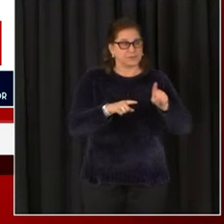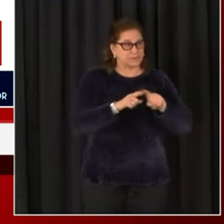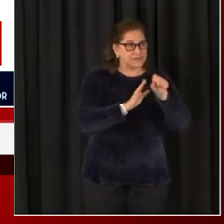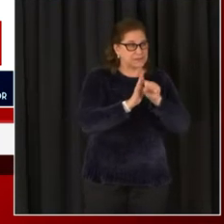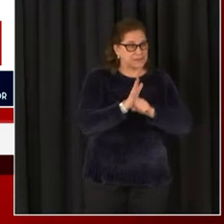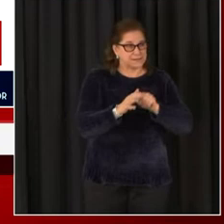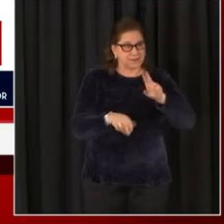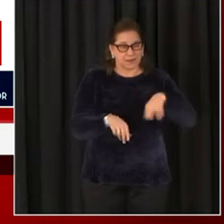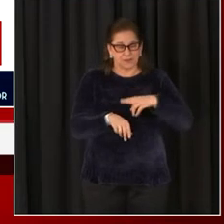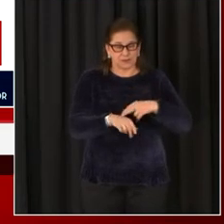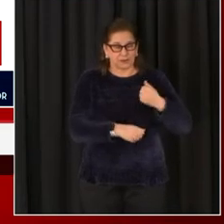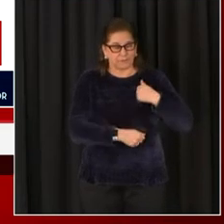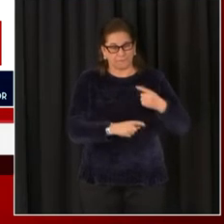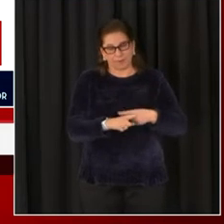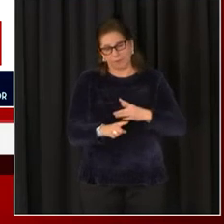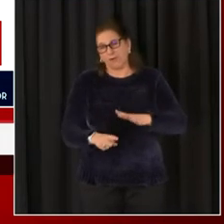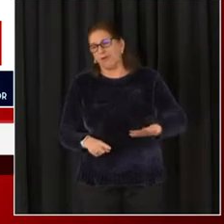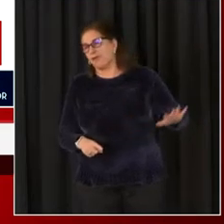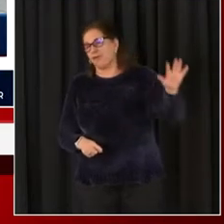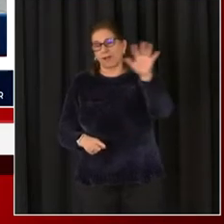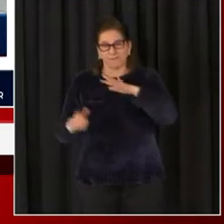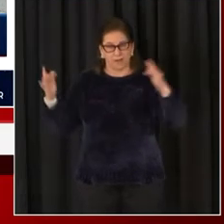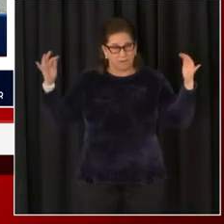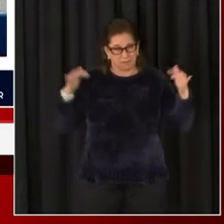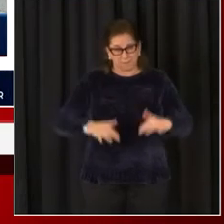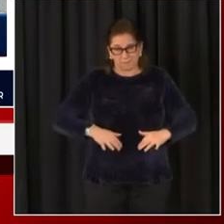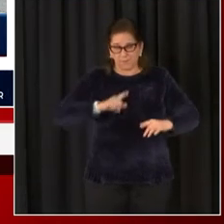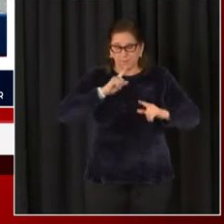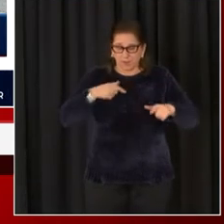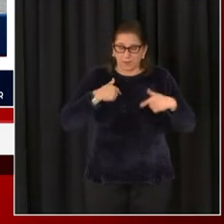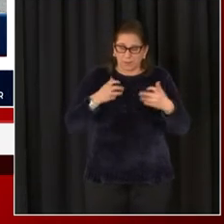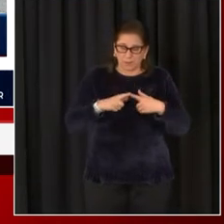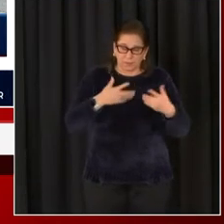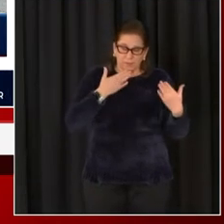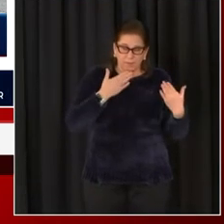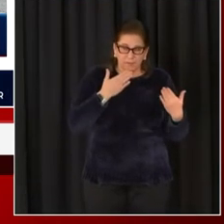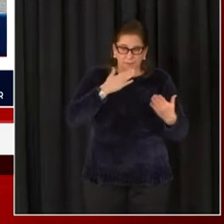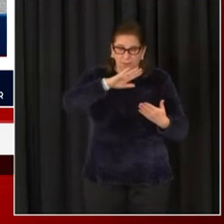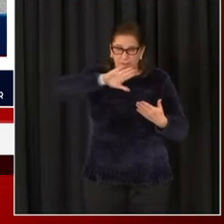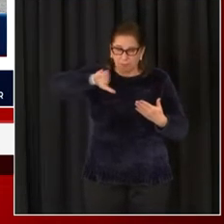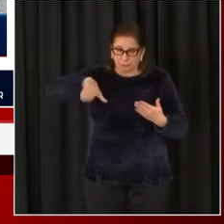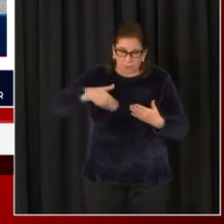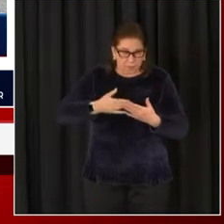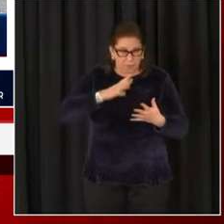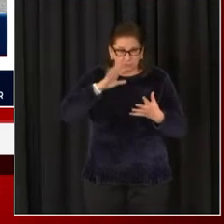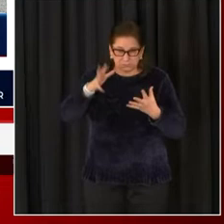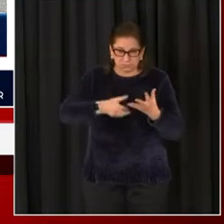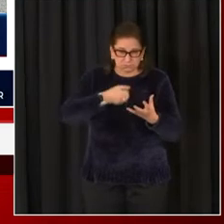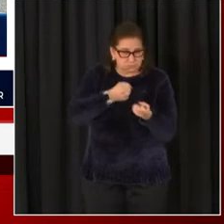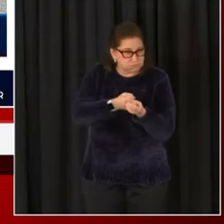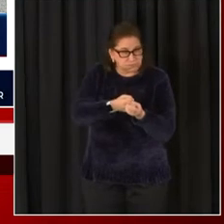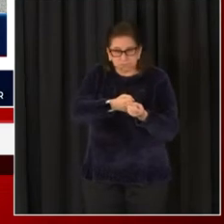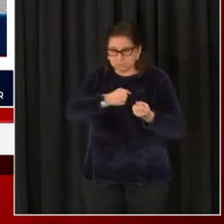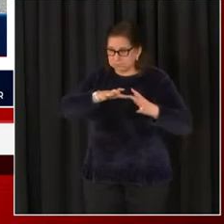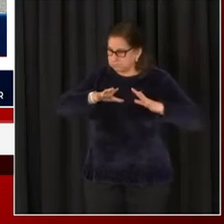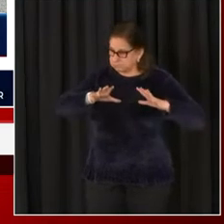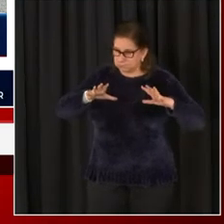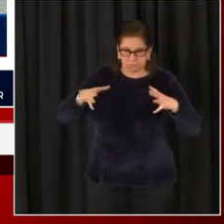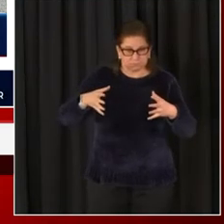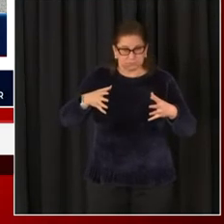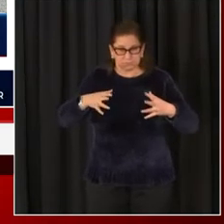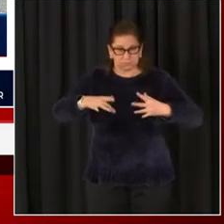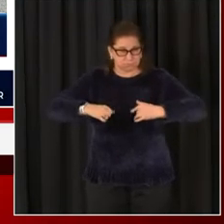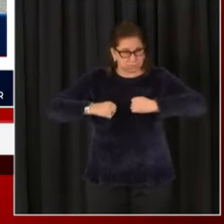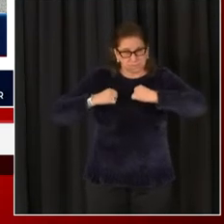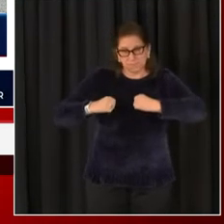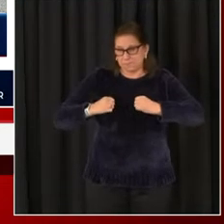I also want to say a thank you to our teams in particular who have worked over